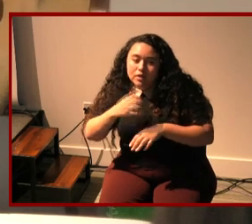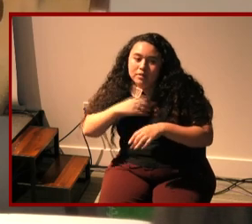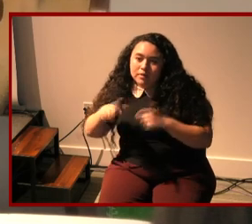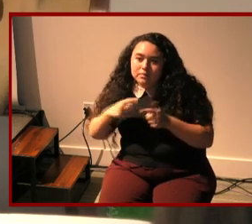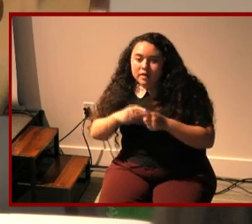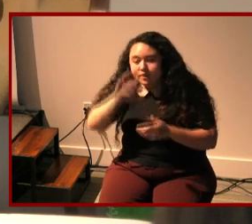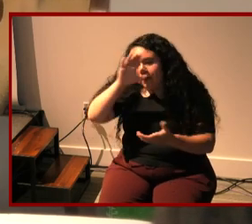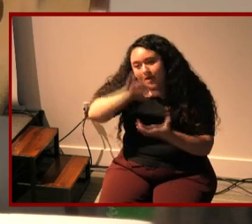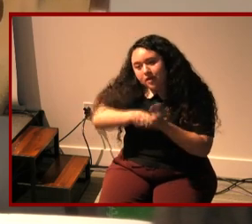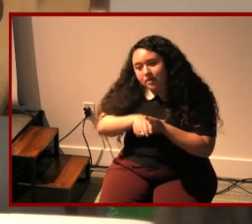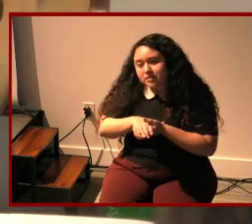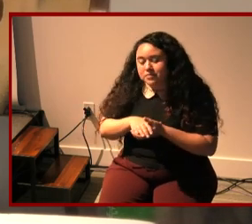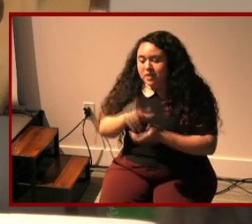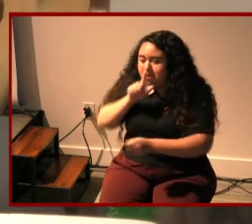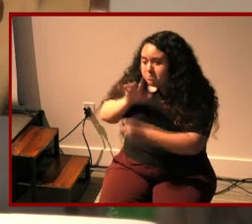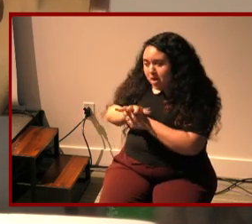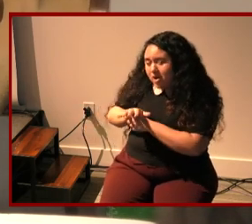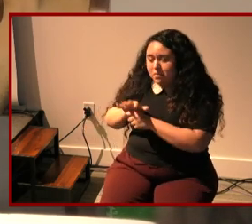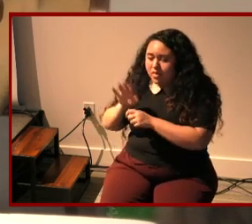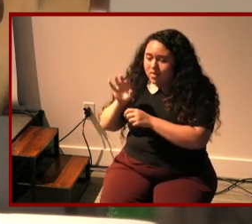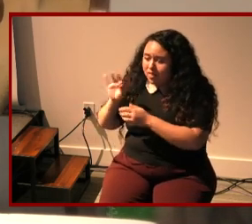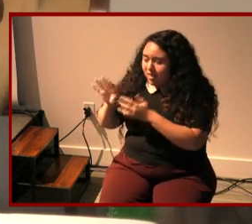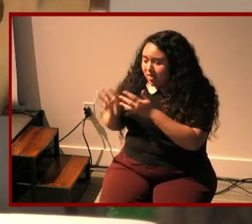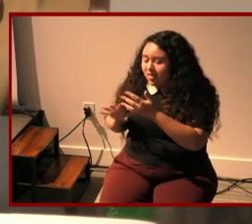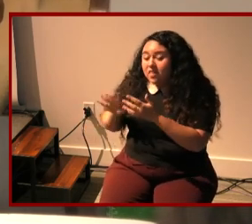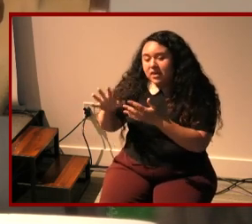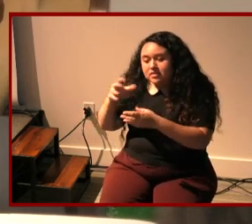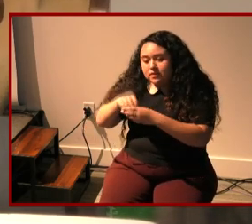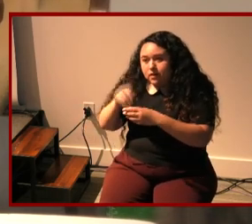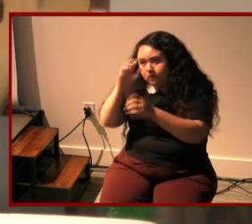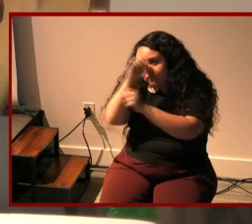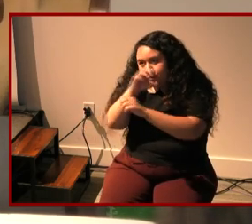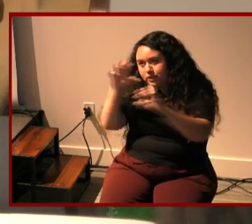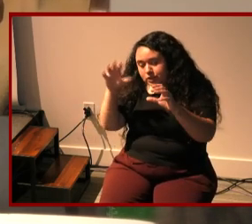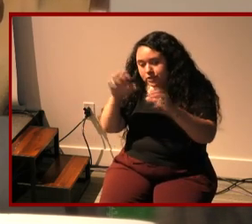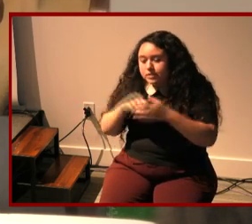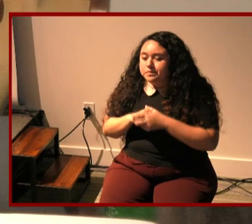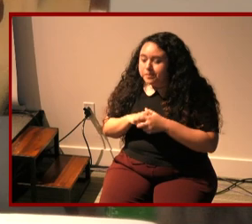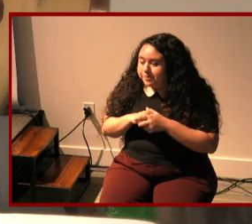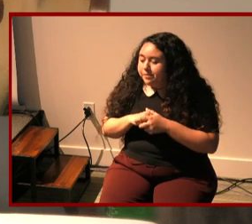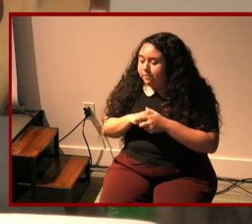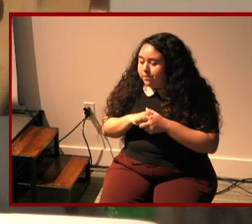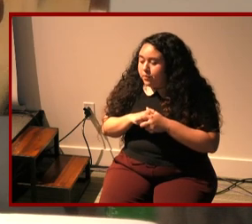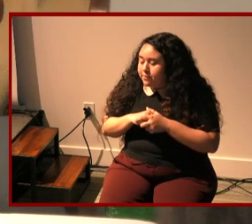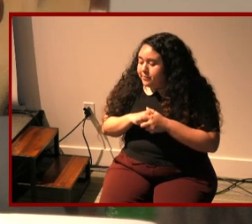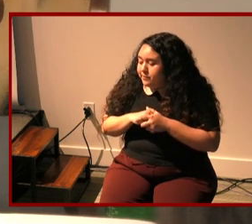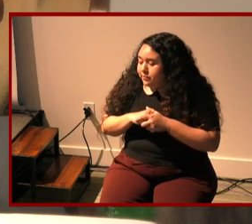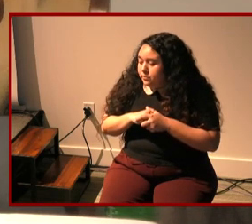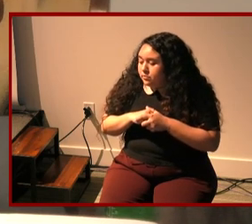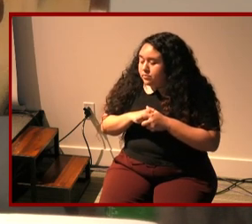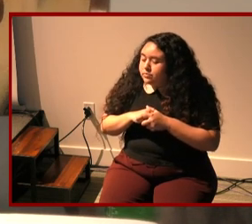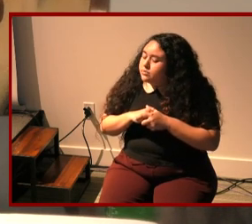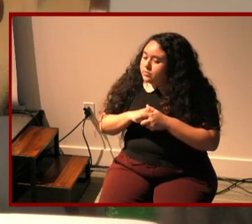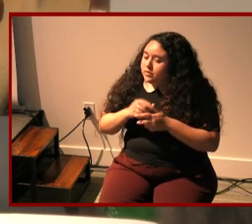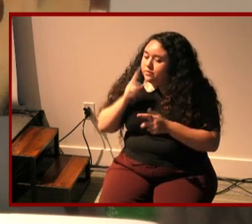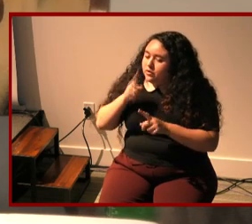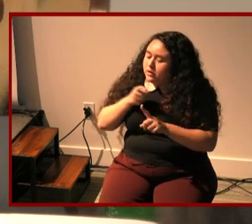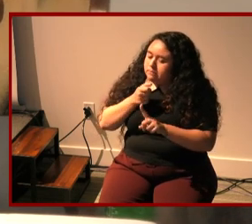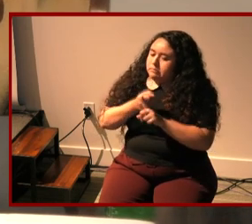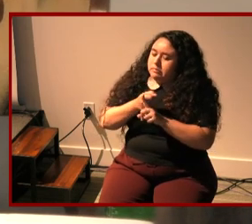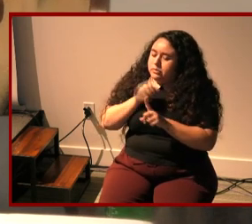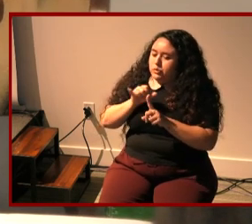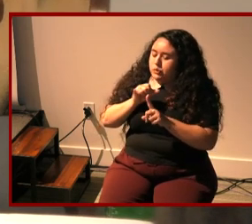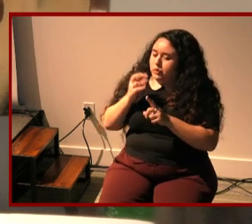husbands this is all part of her vision and she the turning point for her